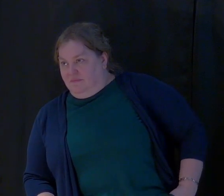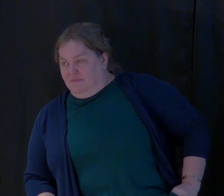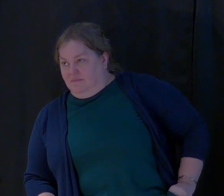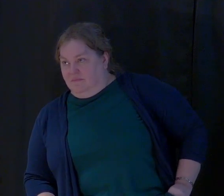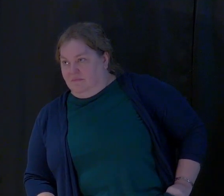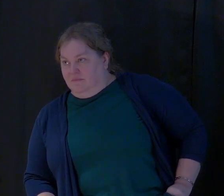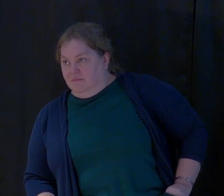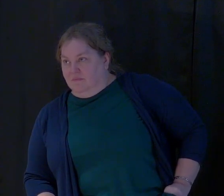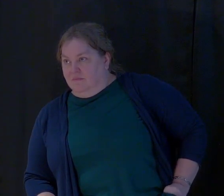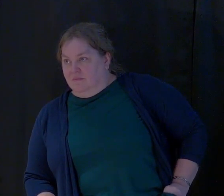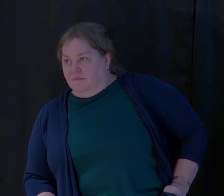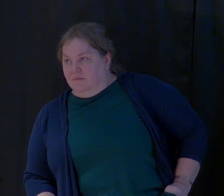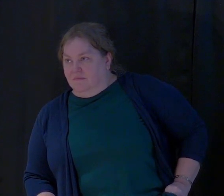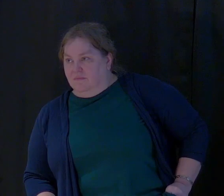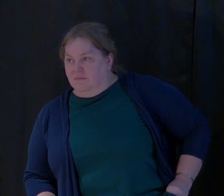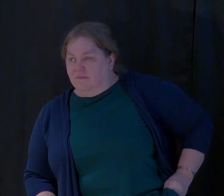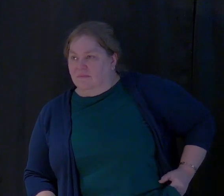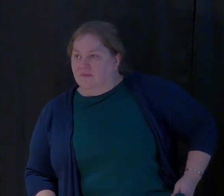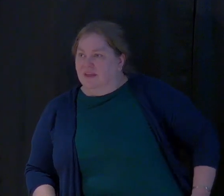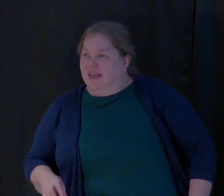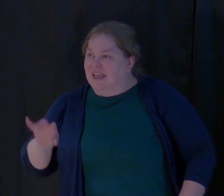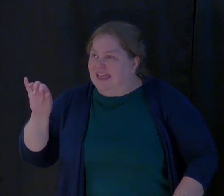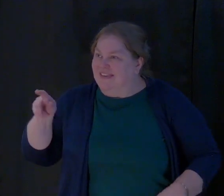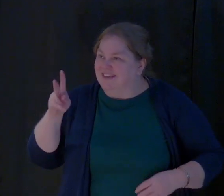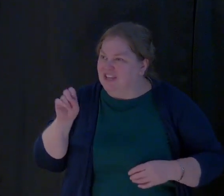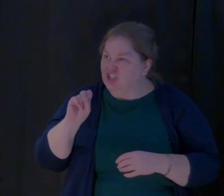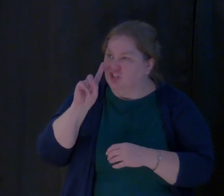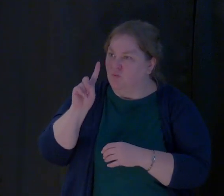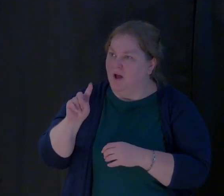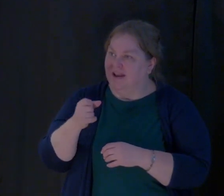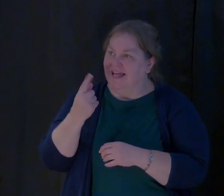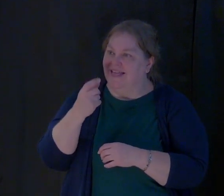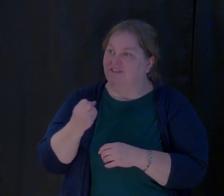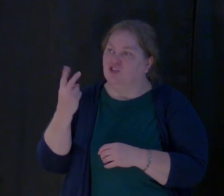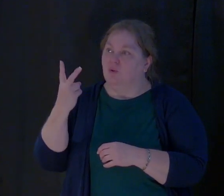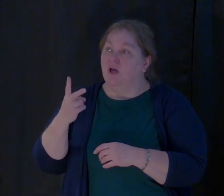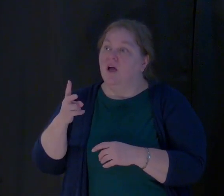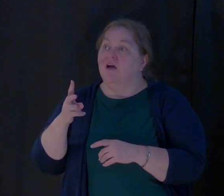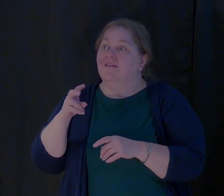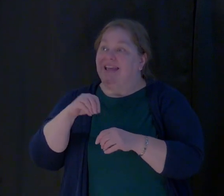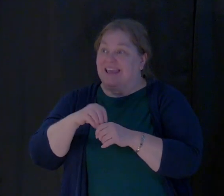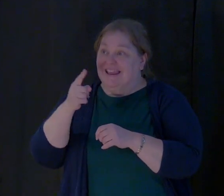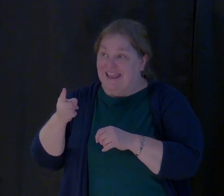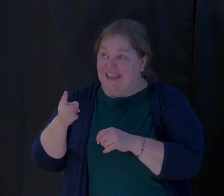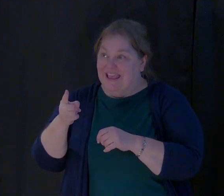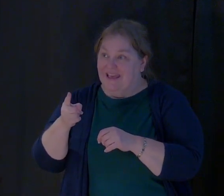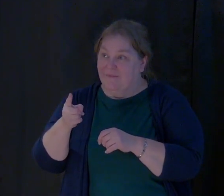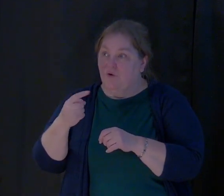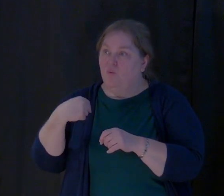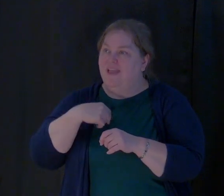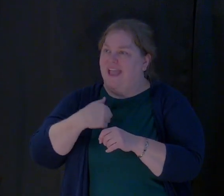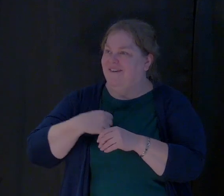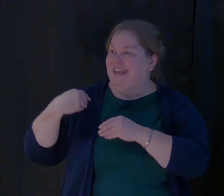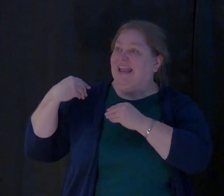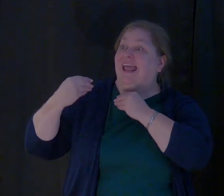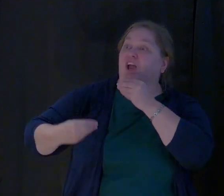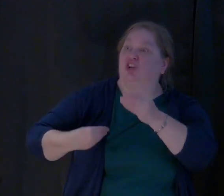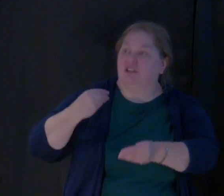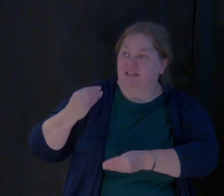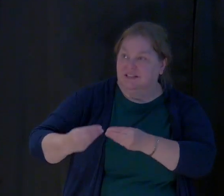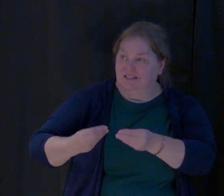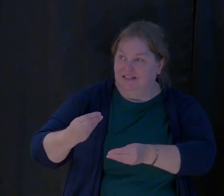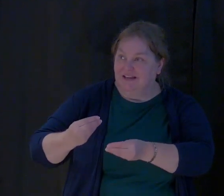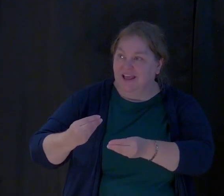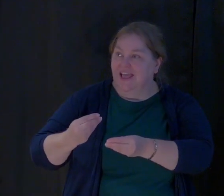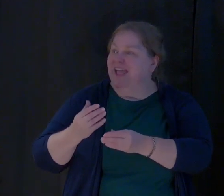It says in Ephesians chapter 1 verses 11 and 12 in him also we have obtained inheritance being